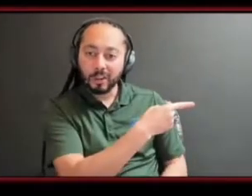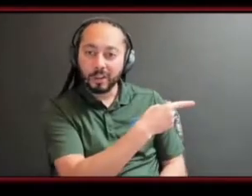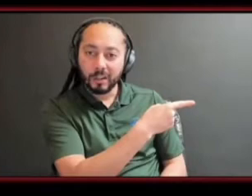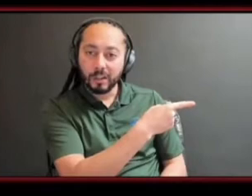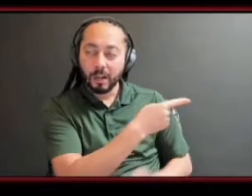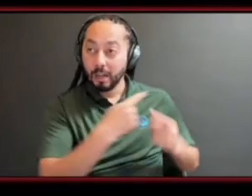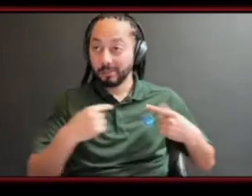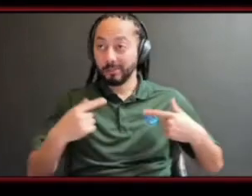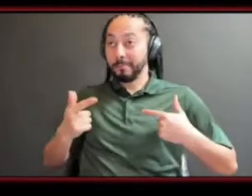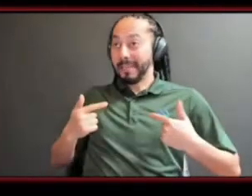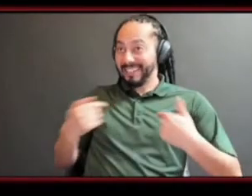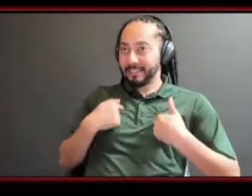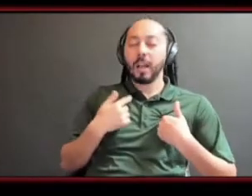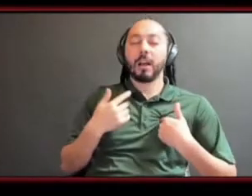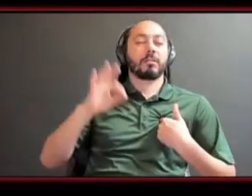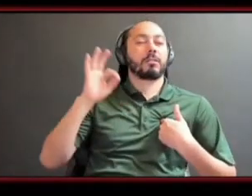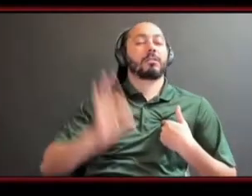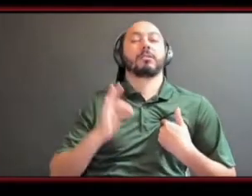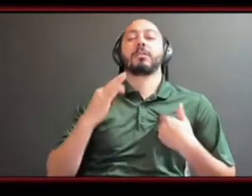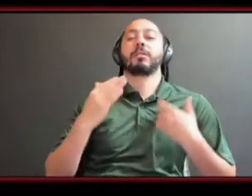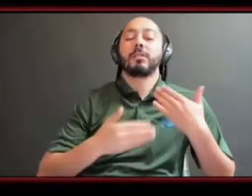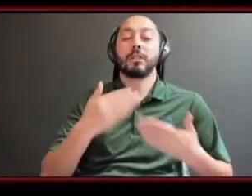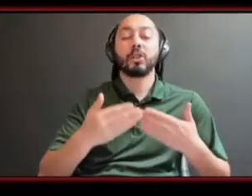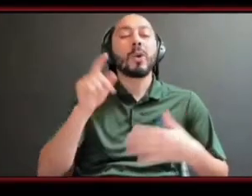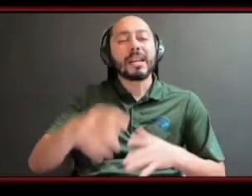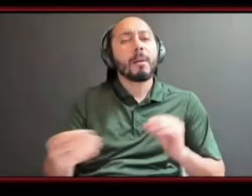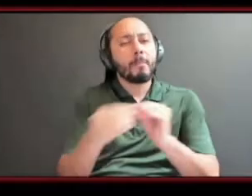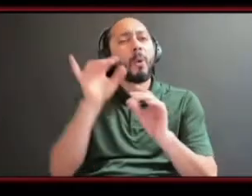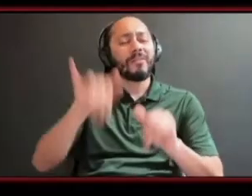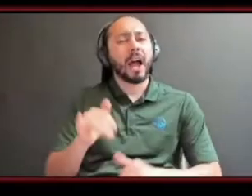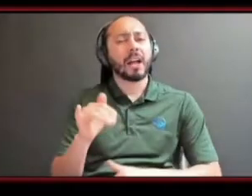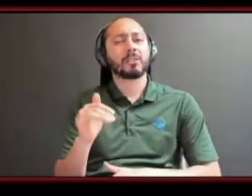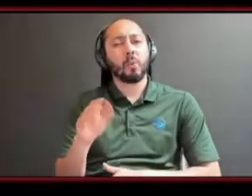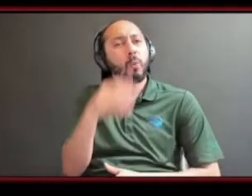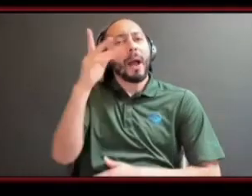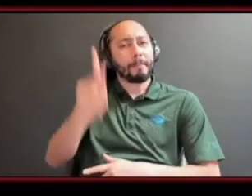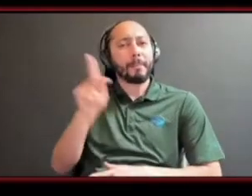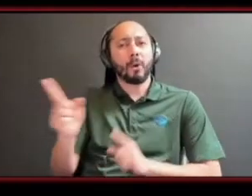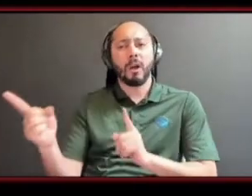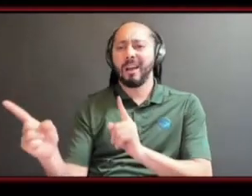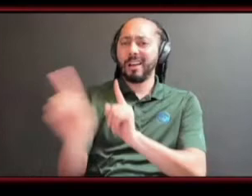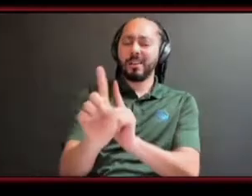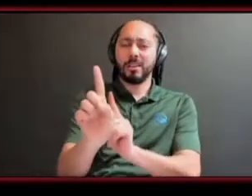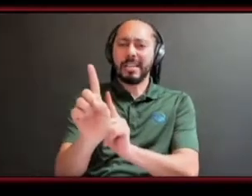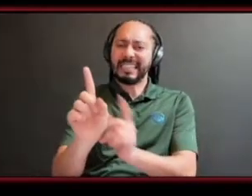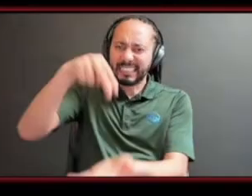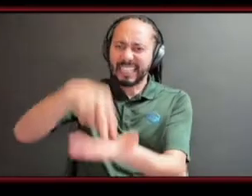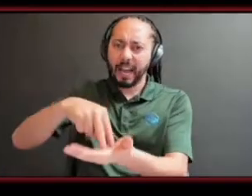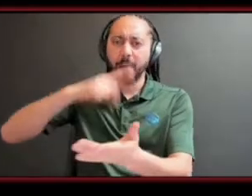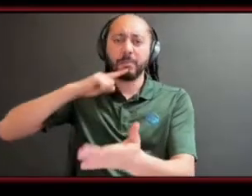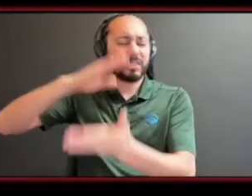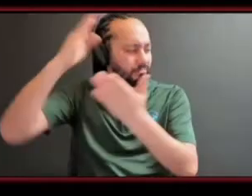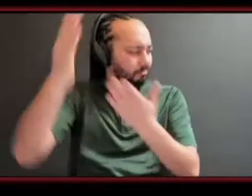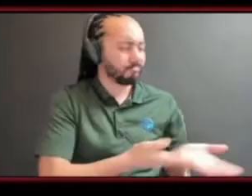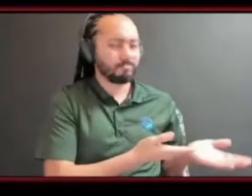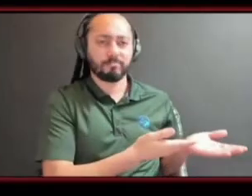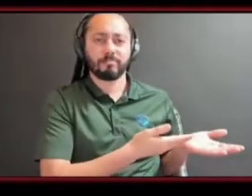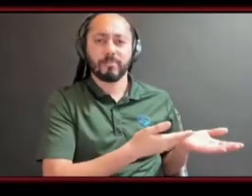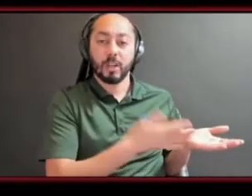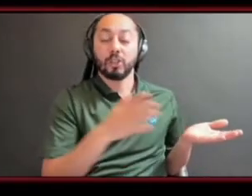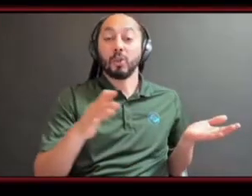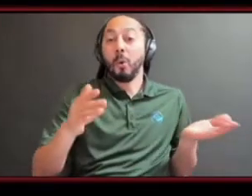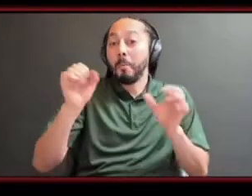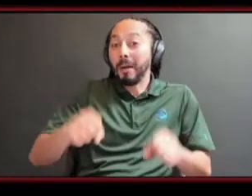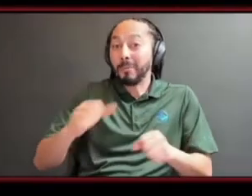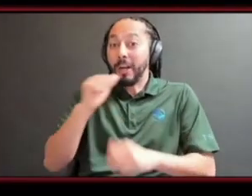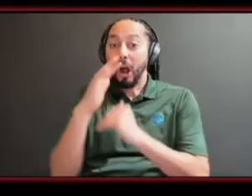so we need more of that especially in our businesses where people are willing to stand up and step outside of the their comfort zone so